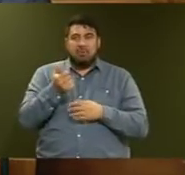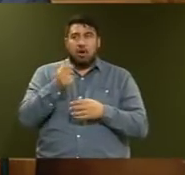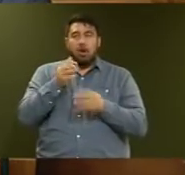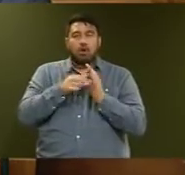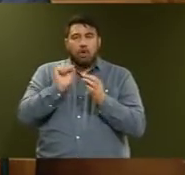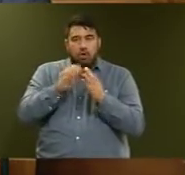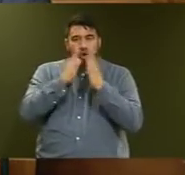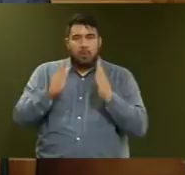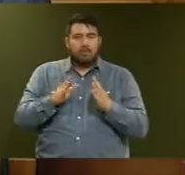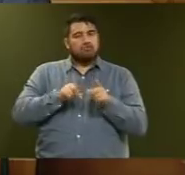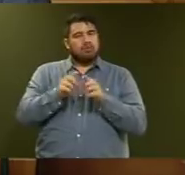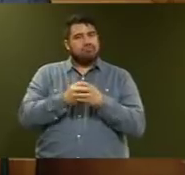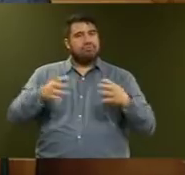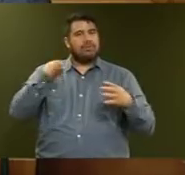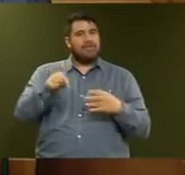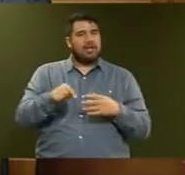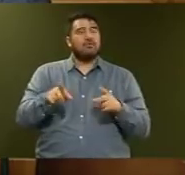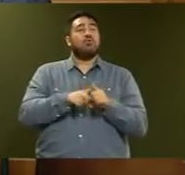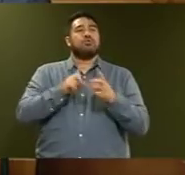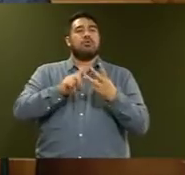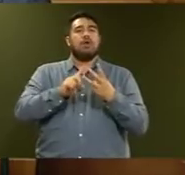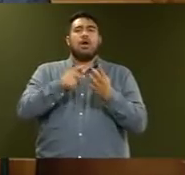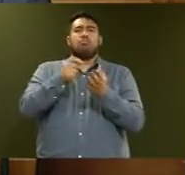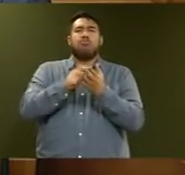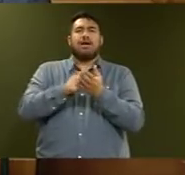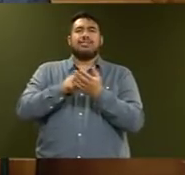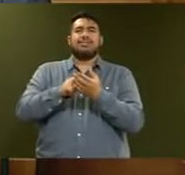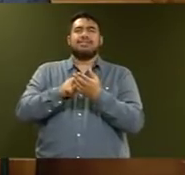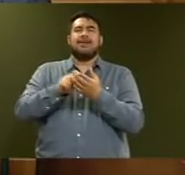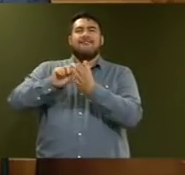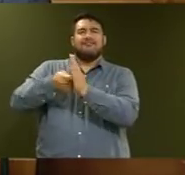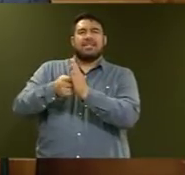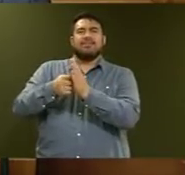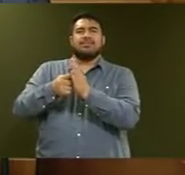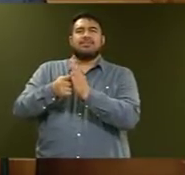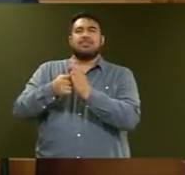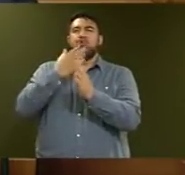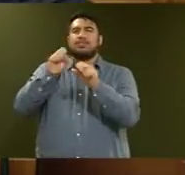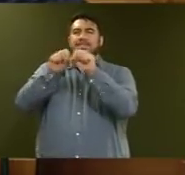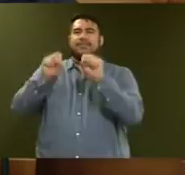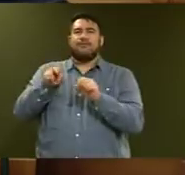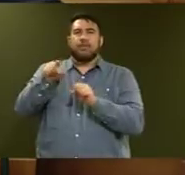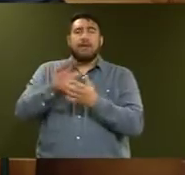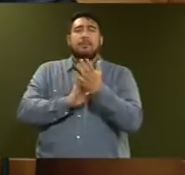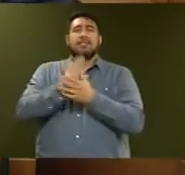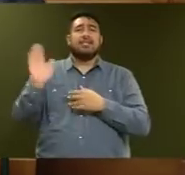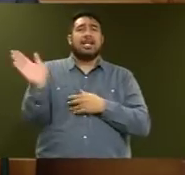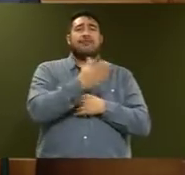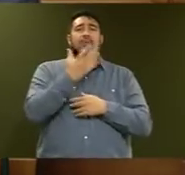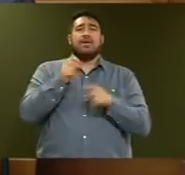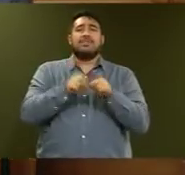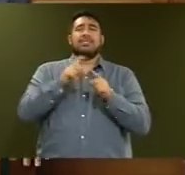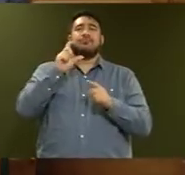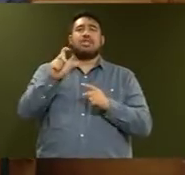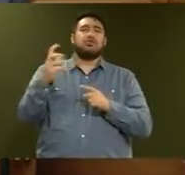three, by selling at a fixed price and using a balance system, everyone will have the same chance. Those on lower